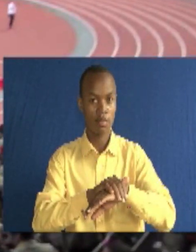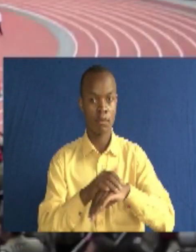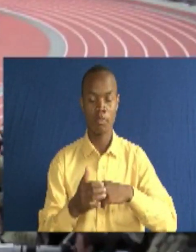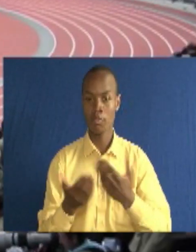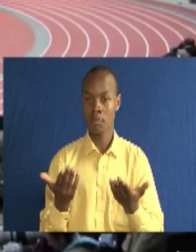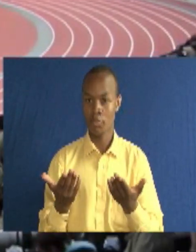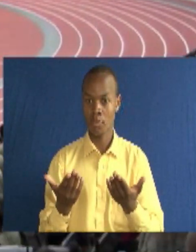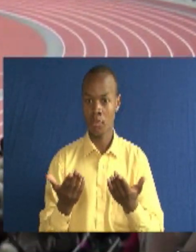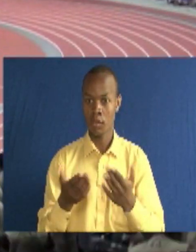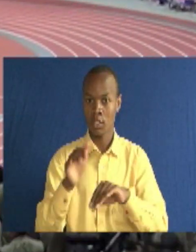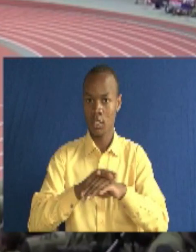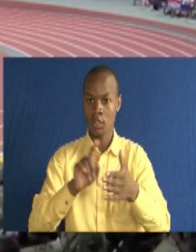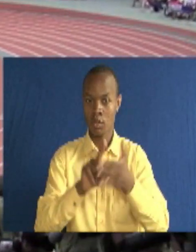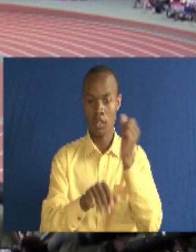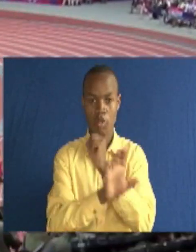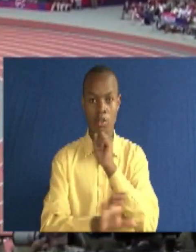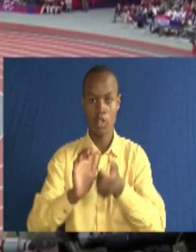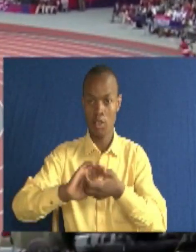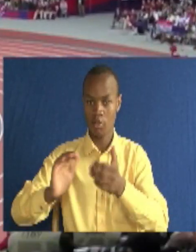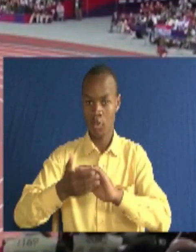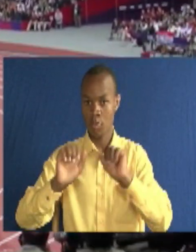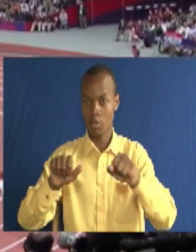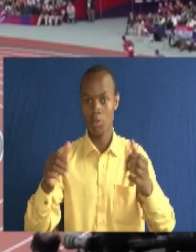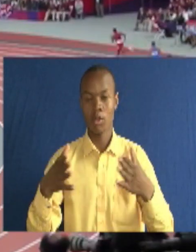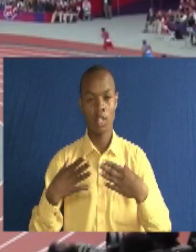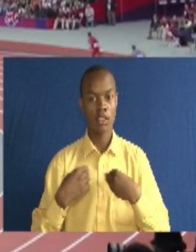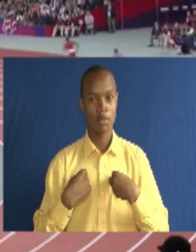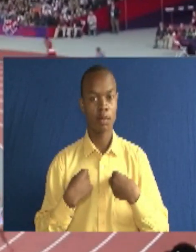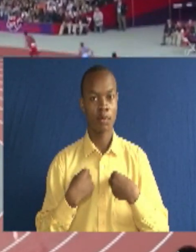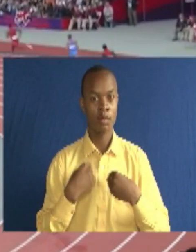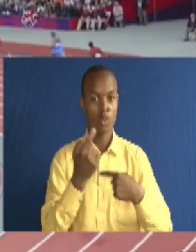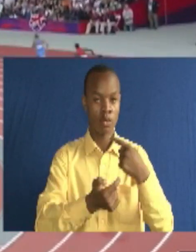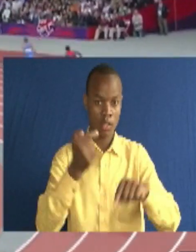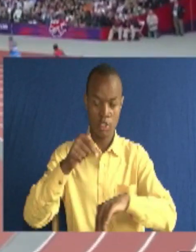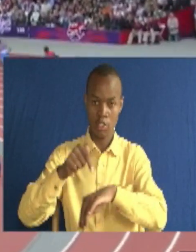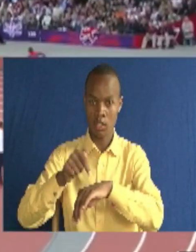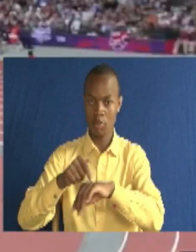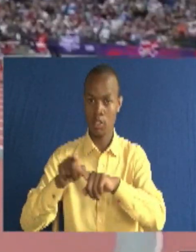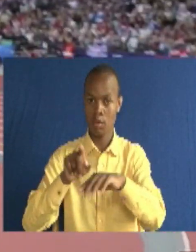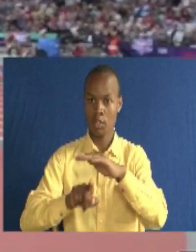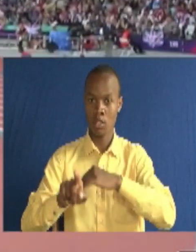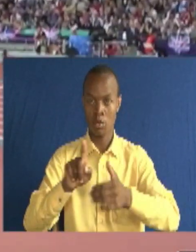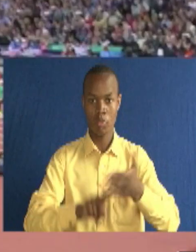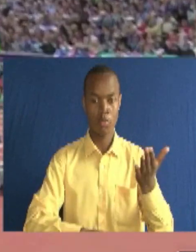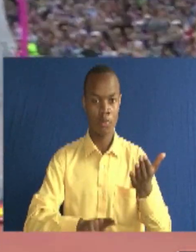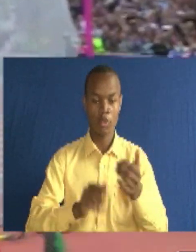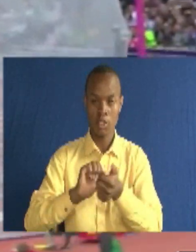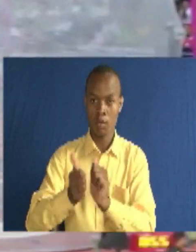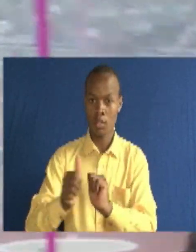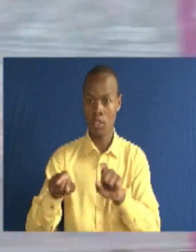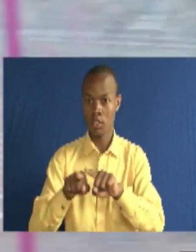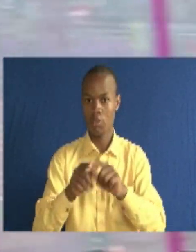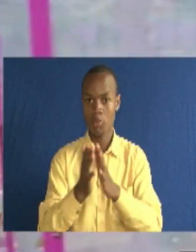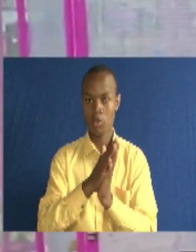his country's Olympic committee to accept his qualifying times and enter him into the games,